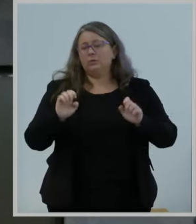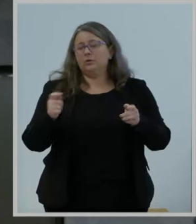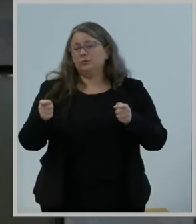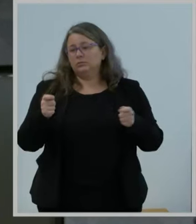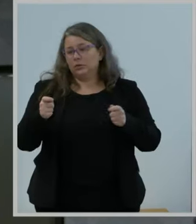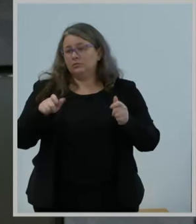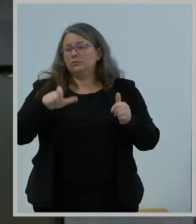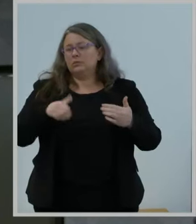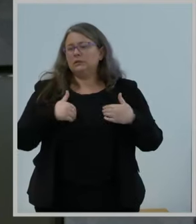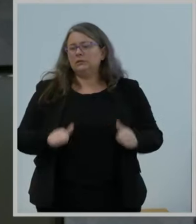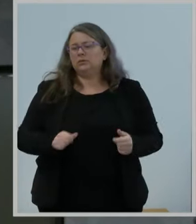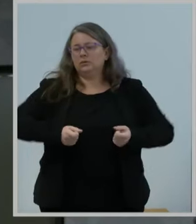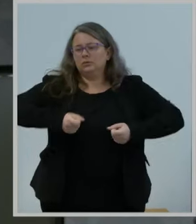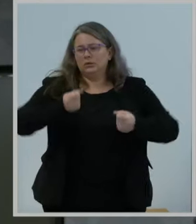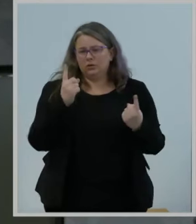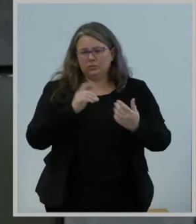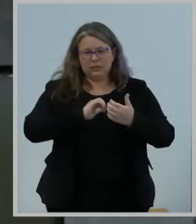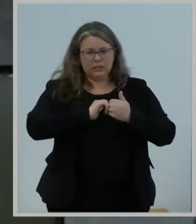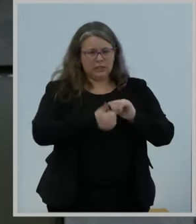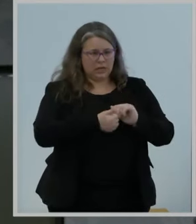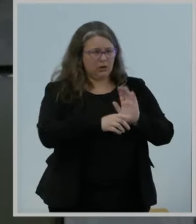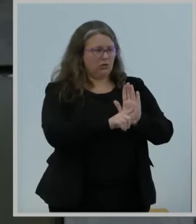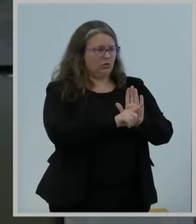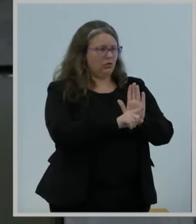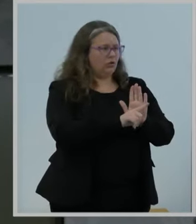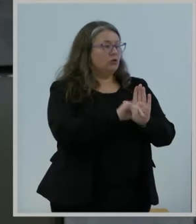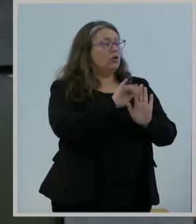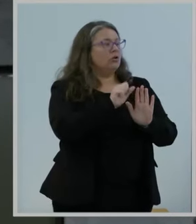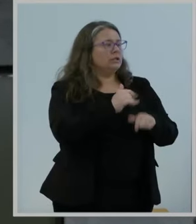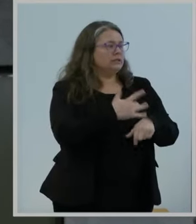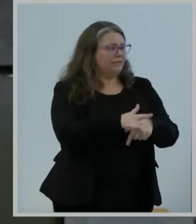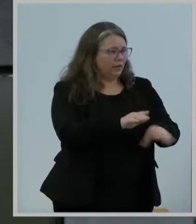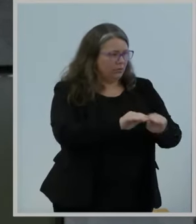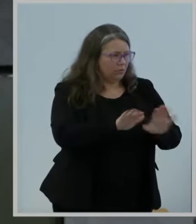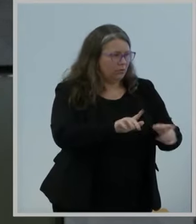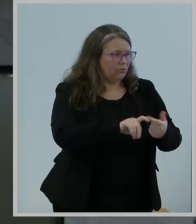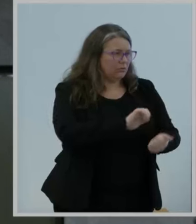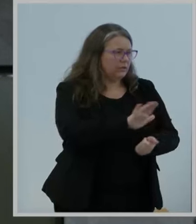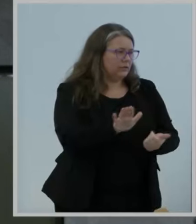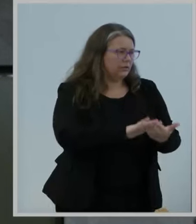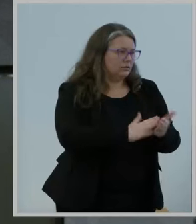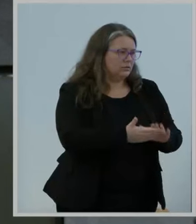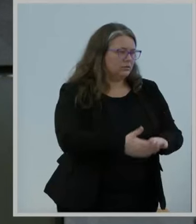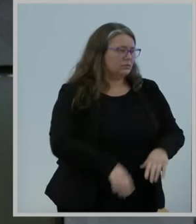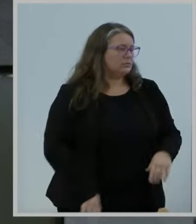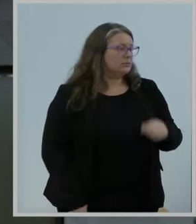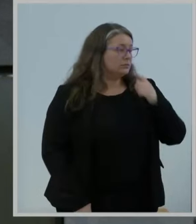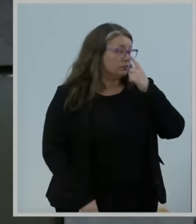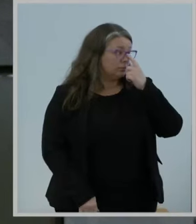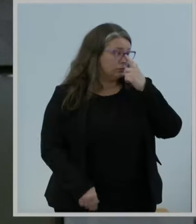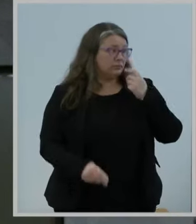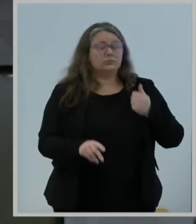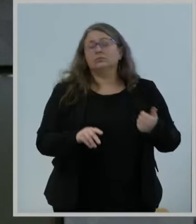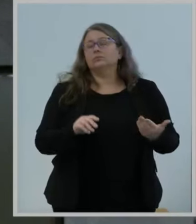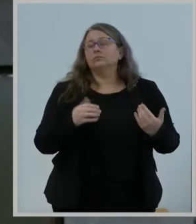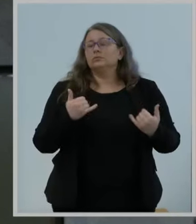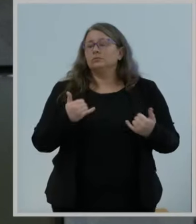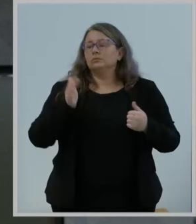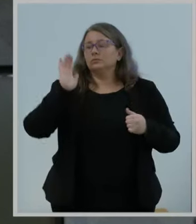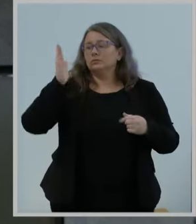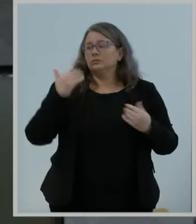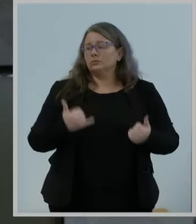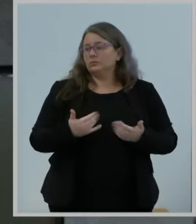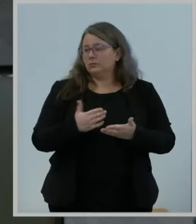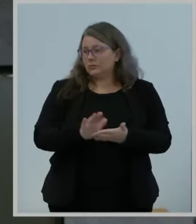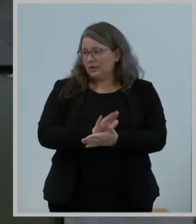the extent to which the alerts are available to their communities. Now to present today's item. With me today from the Public Safety